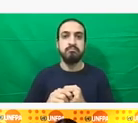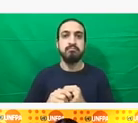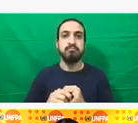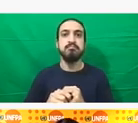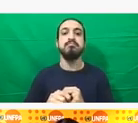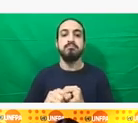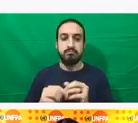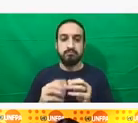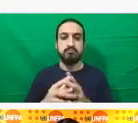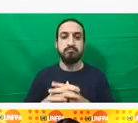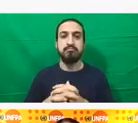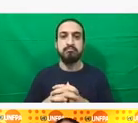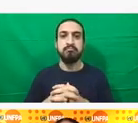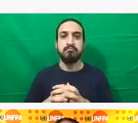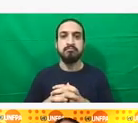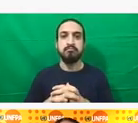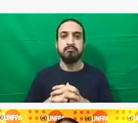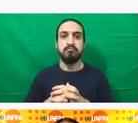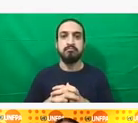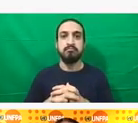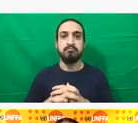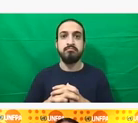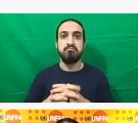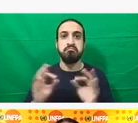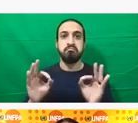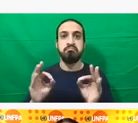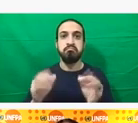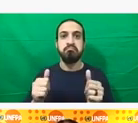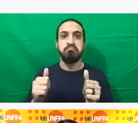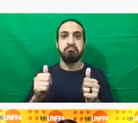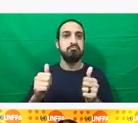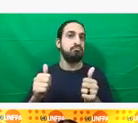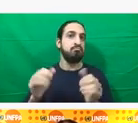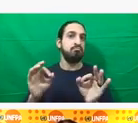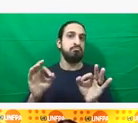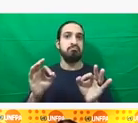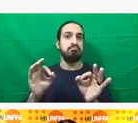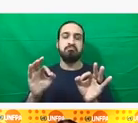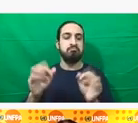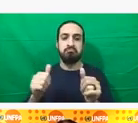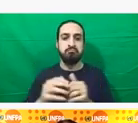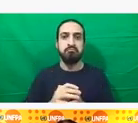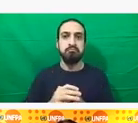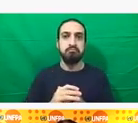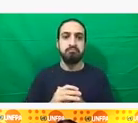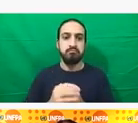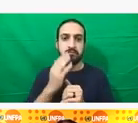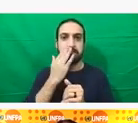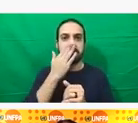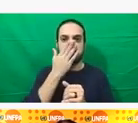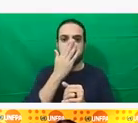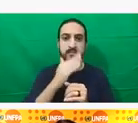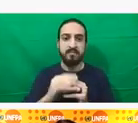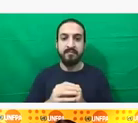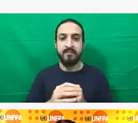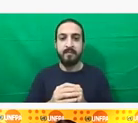One, it's very clear that realizing the full range of SRHR must be considered as part of any and all adaptation